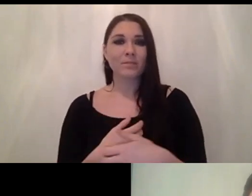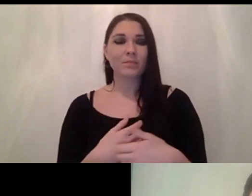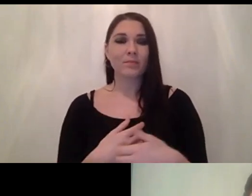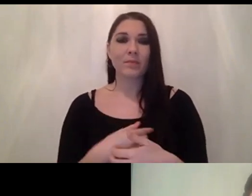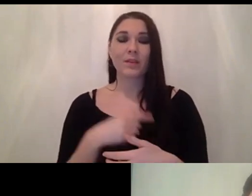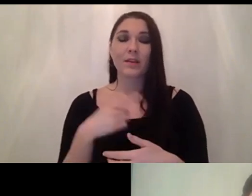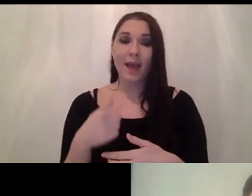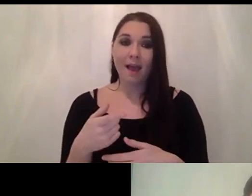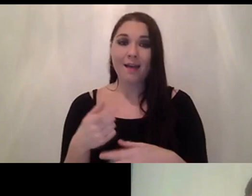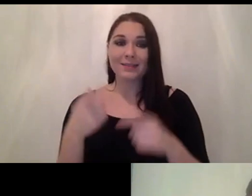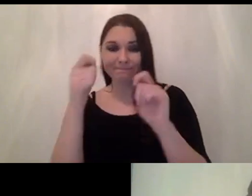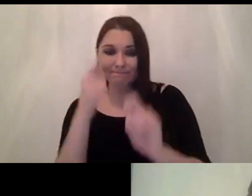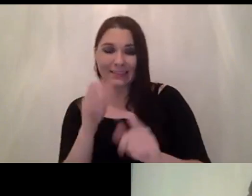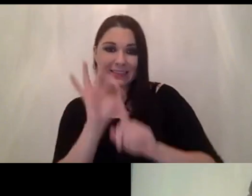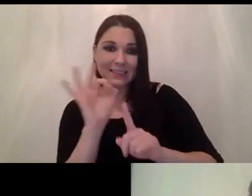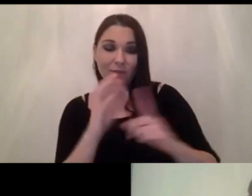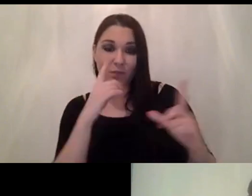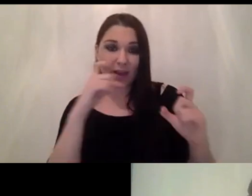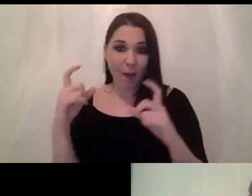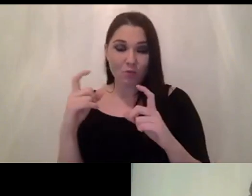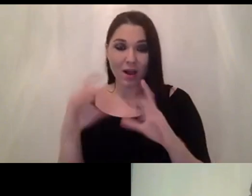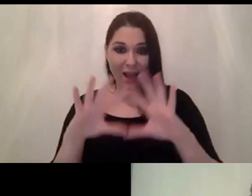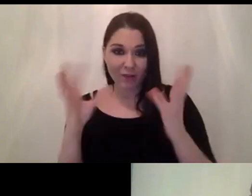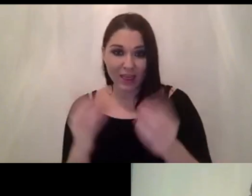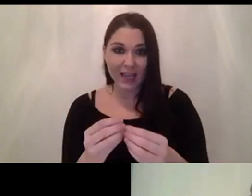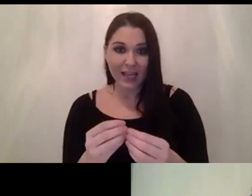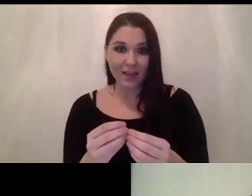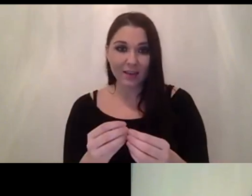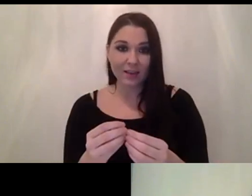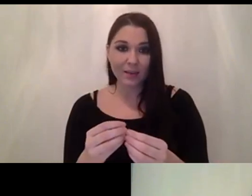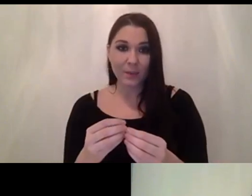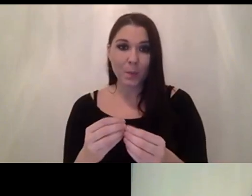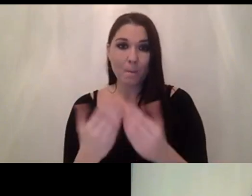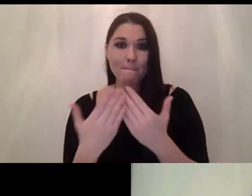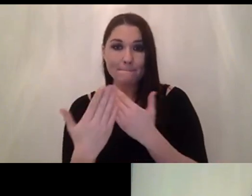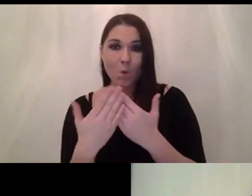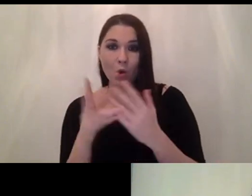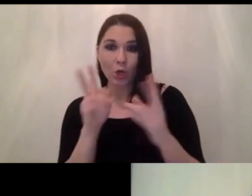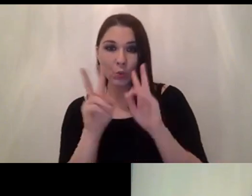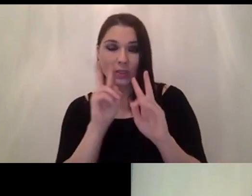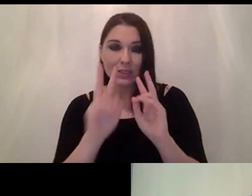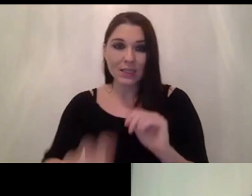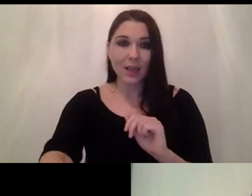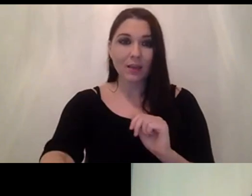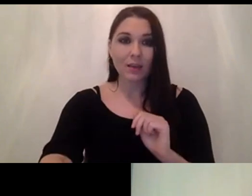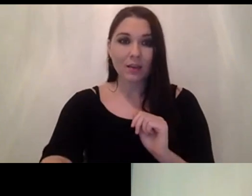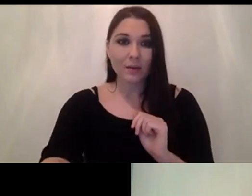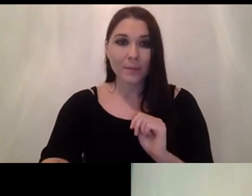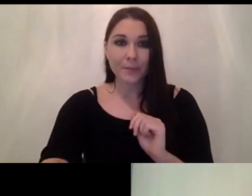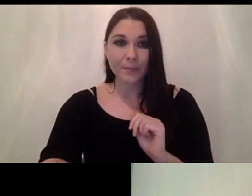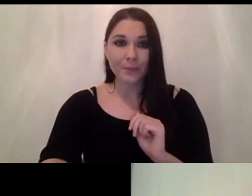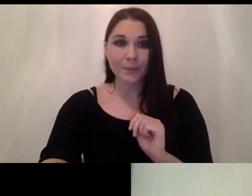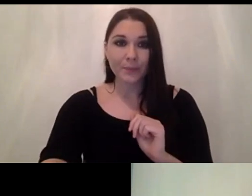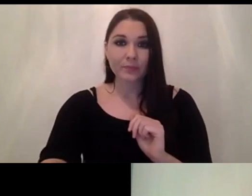camera and everything um the more you see that um those parameters are